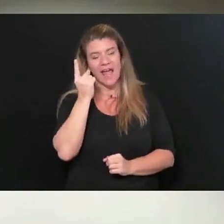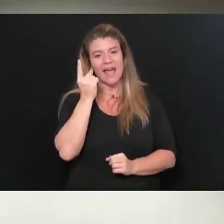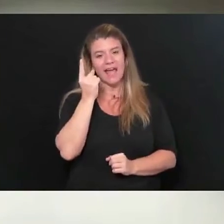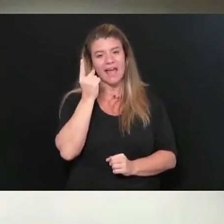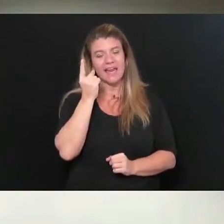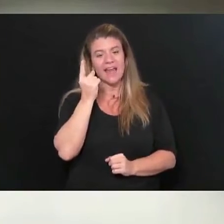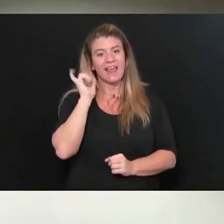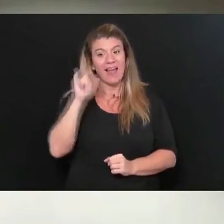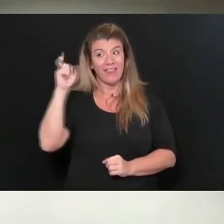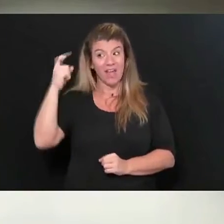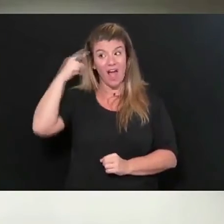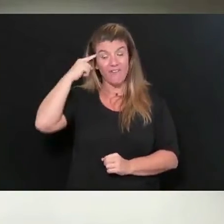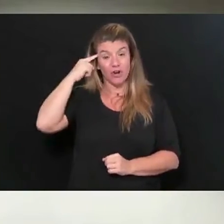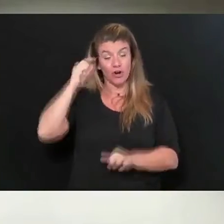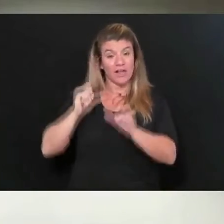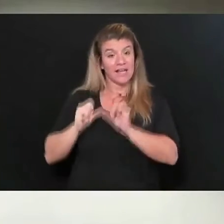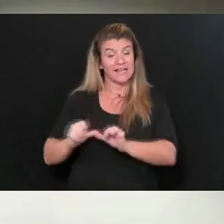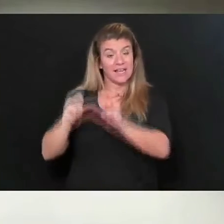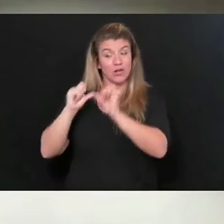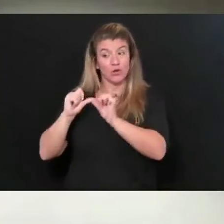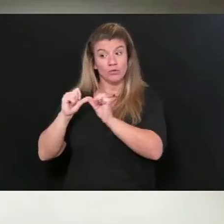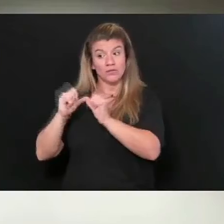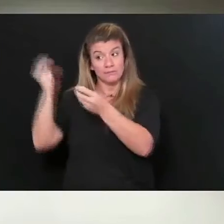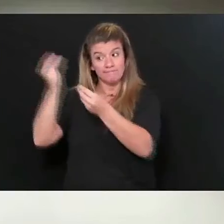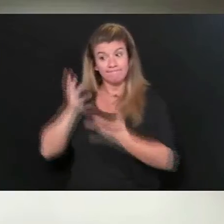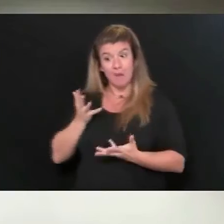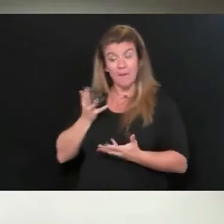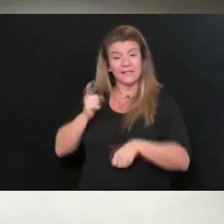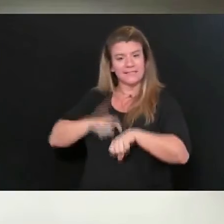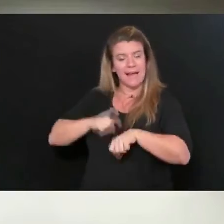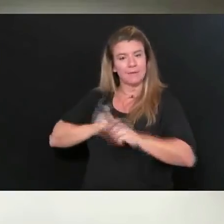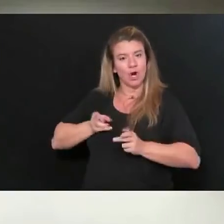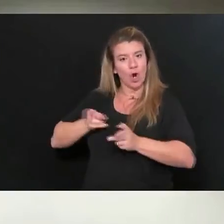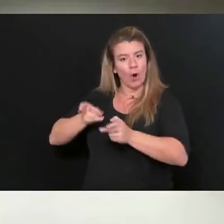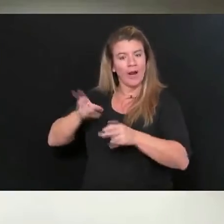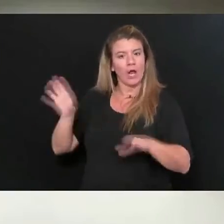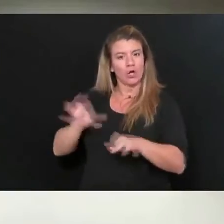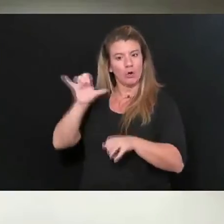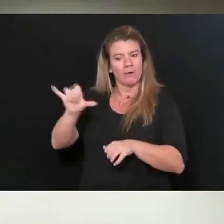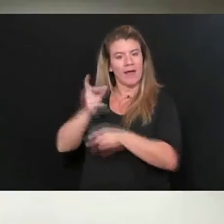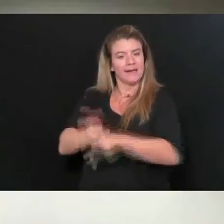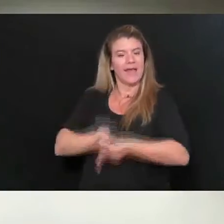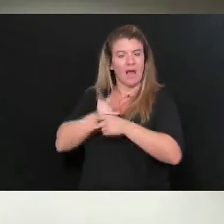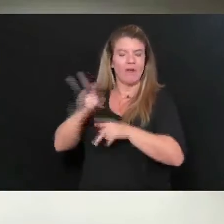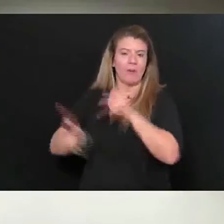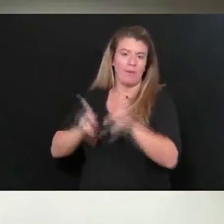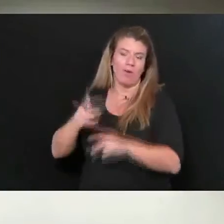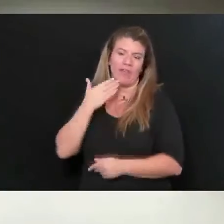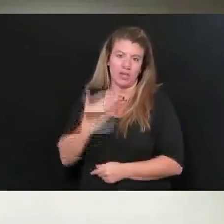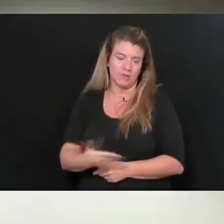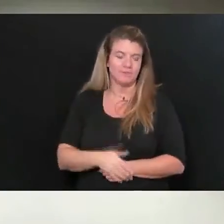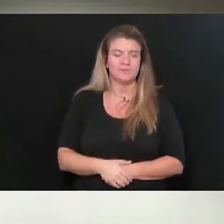press us to make sure we get this done expeditiously and take care of our citizens. Thank you.